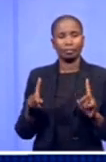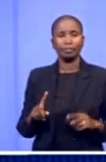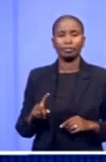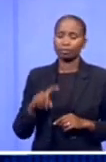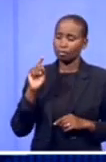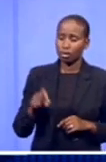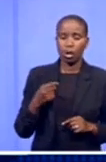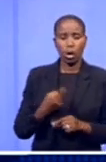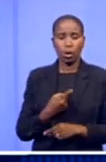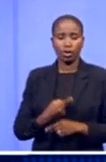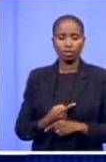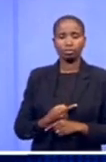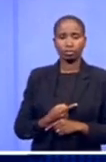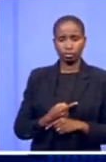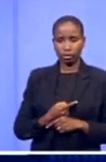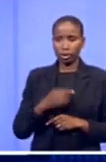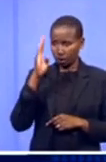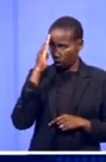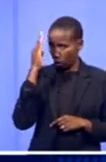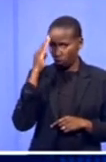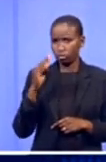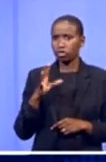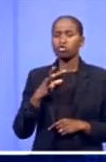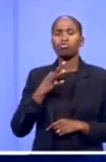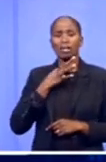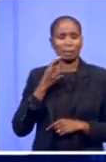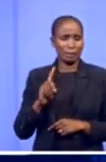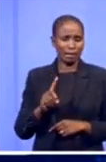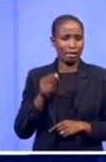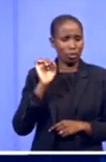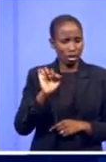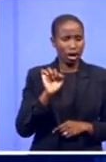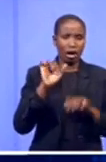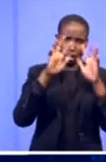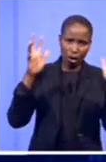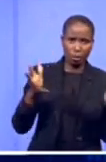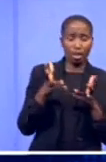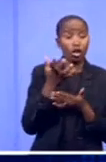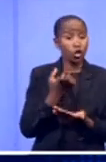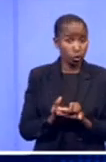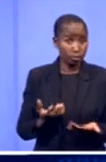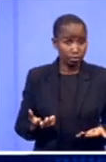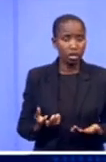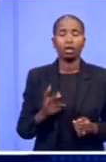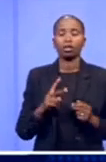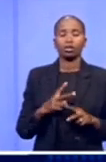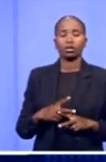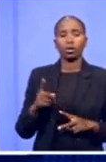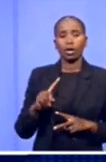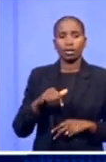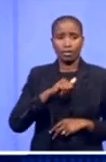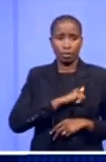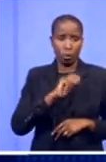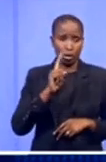the risks that we face in the global economy. It's also unfortunate that some of the structures that keep the global